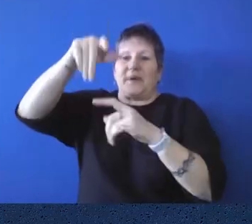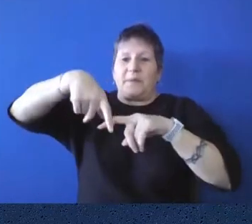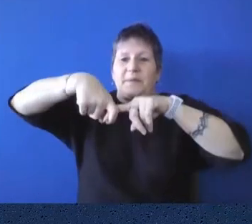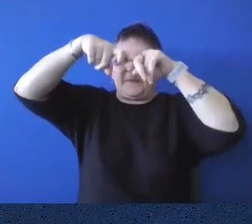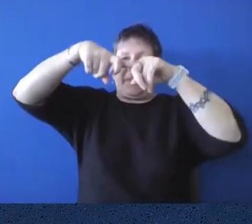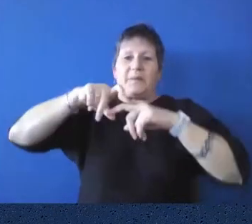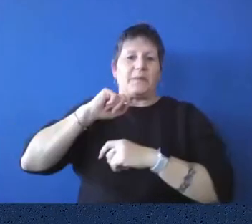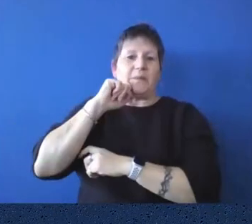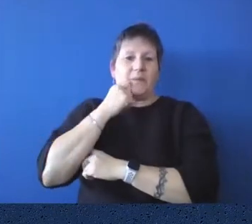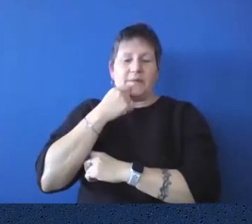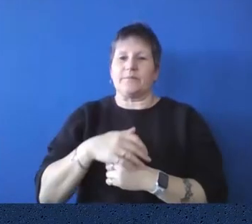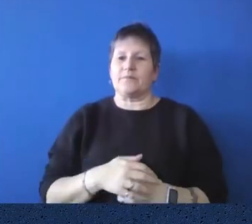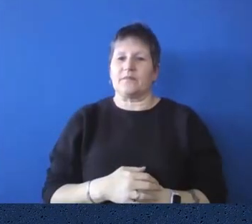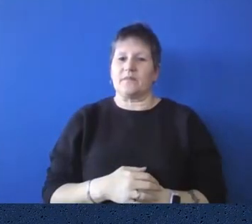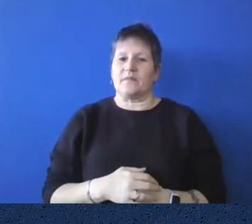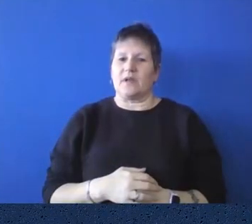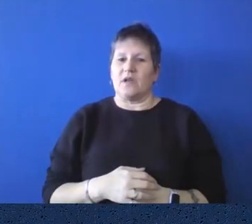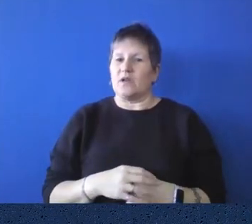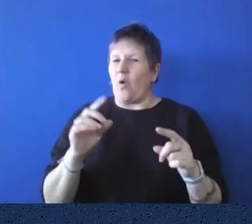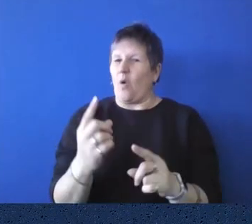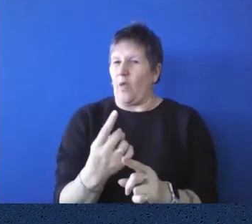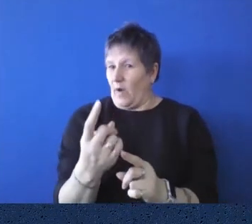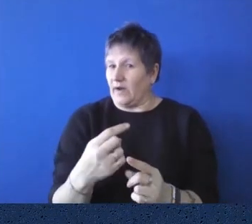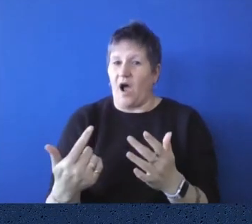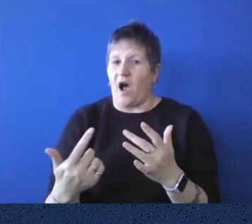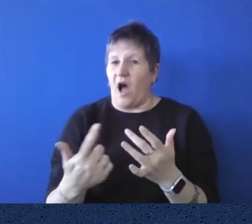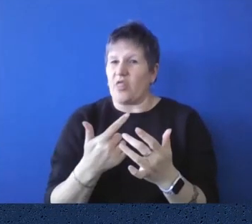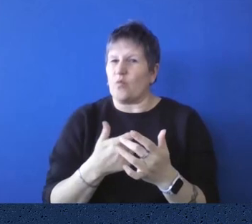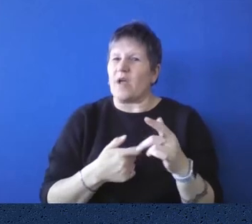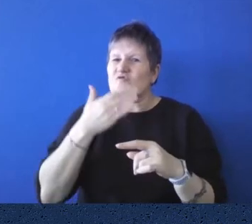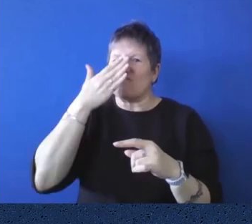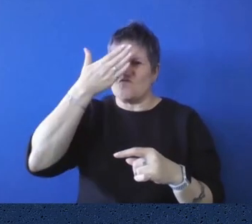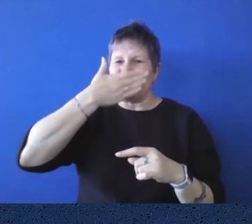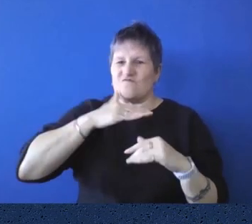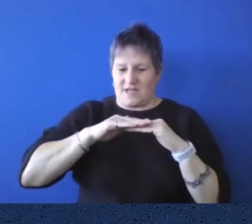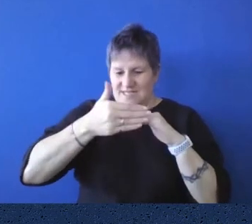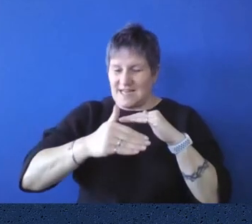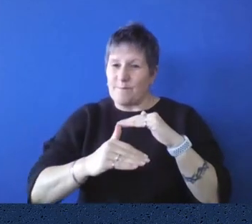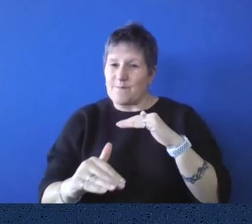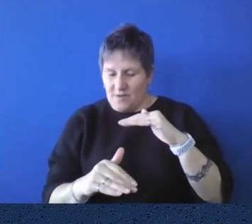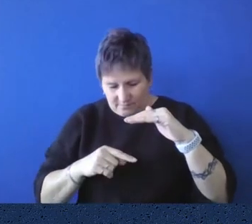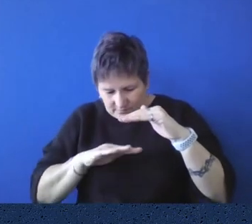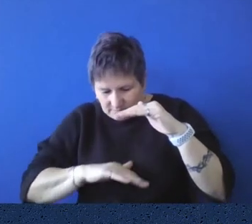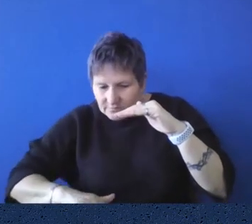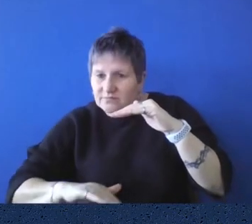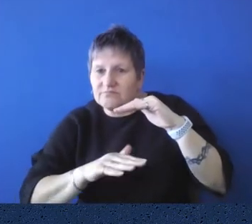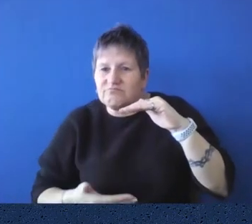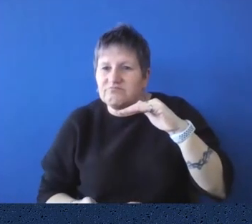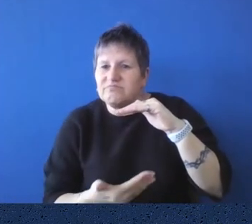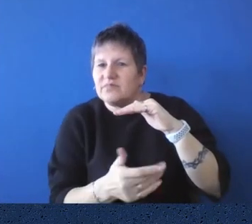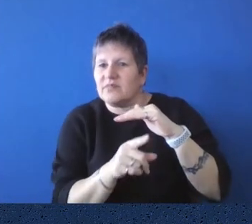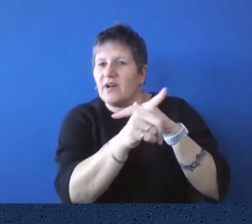pride of place though, um, all found under the front steps. So, Clarence, our resident lion, um,